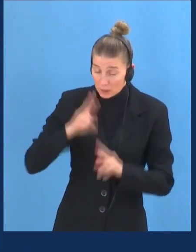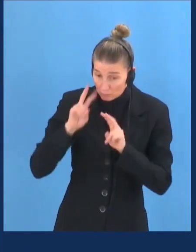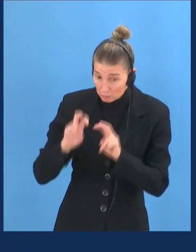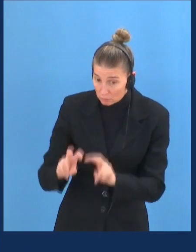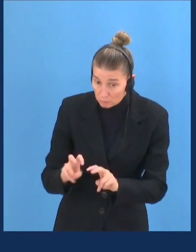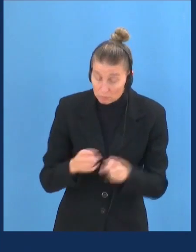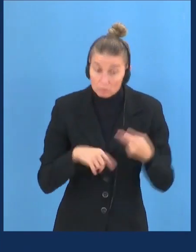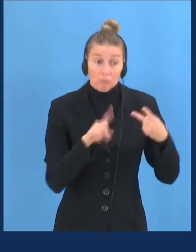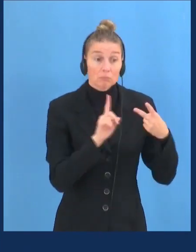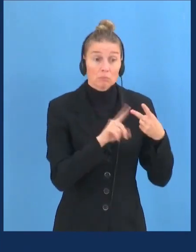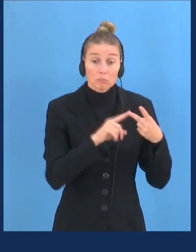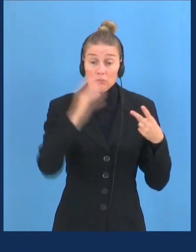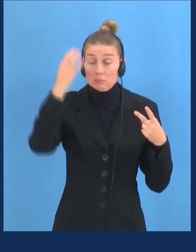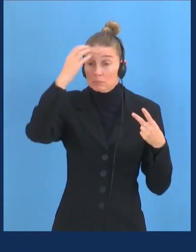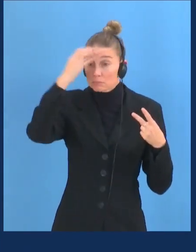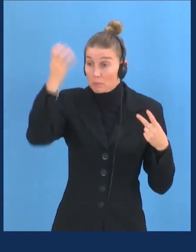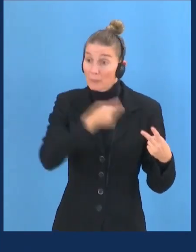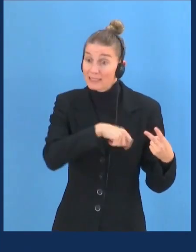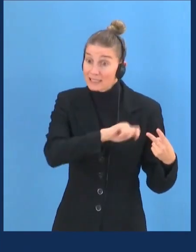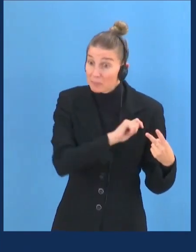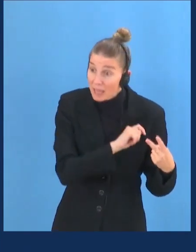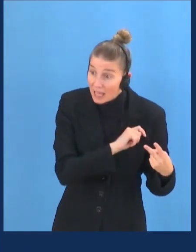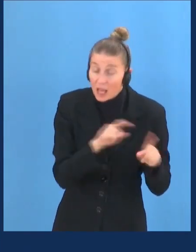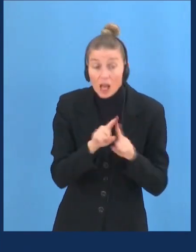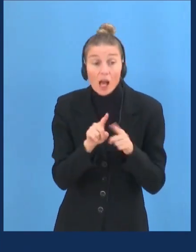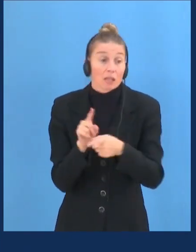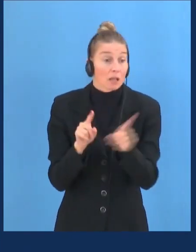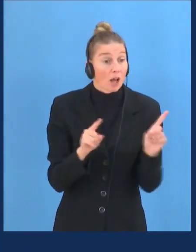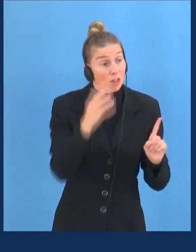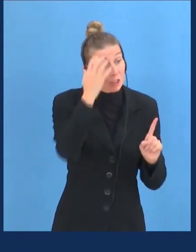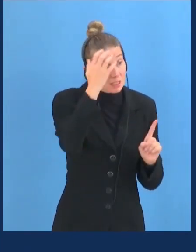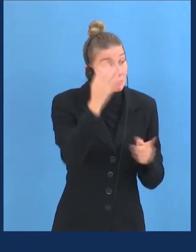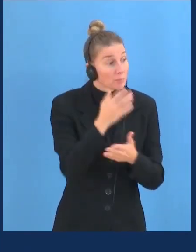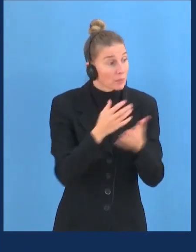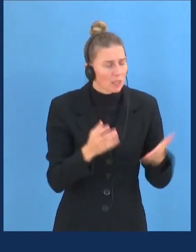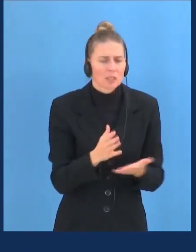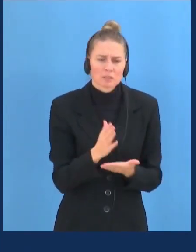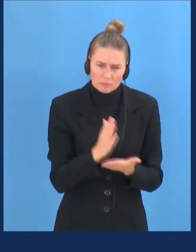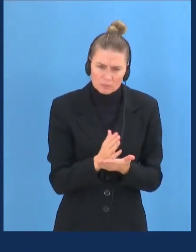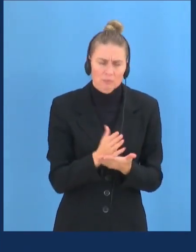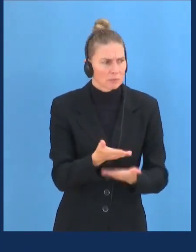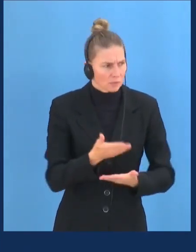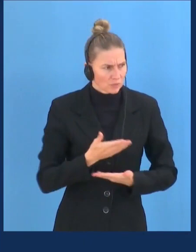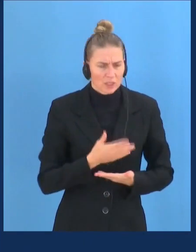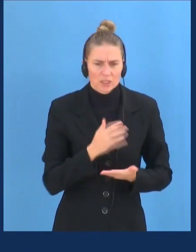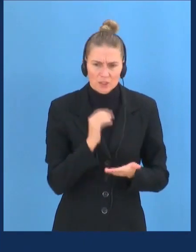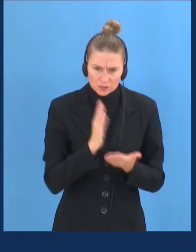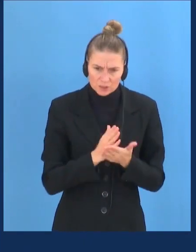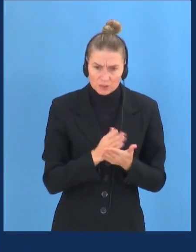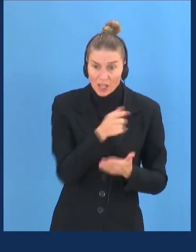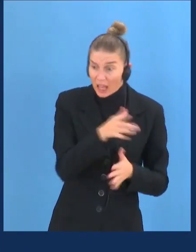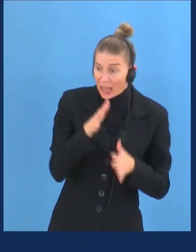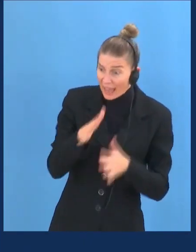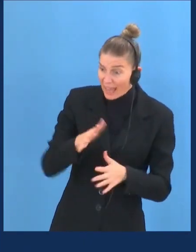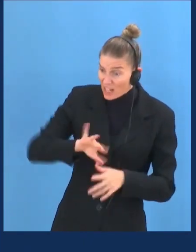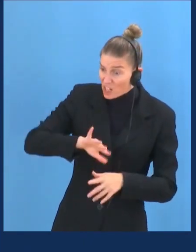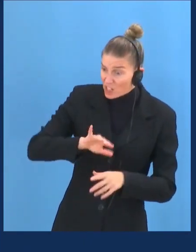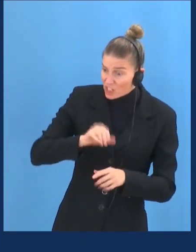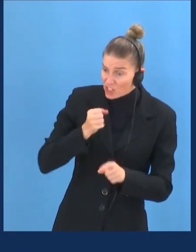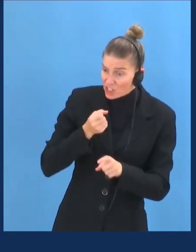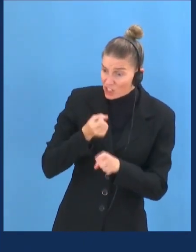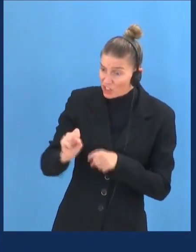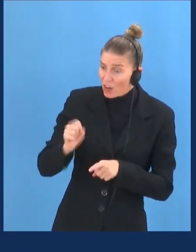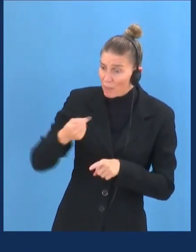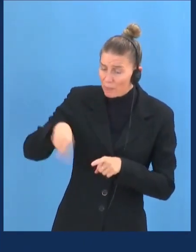to urge Spain and the rest of states to take this matter seriously and act against it as it should when a hate crime is committed and to stop